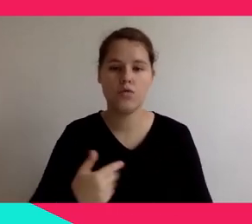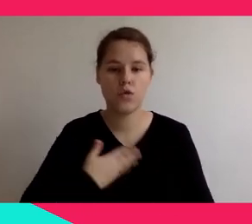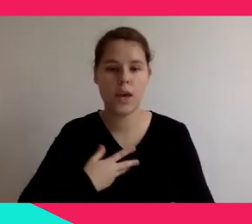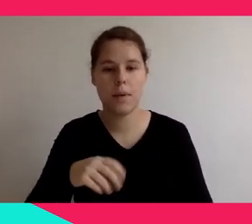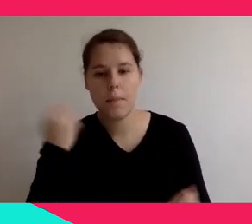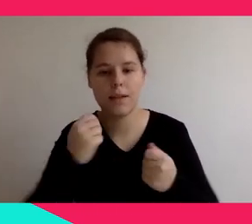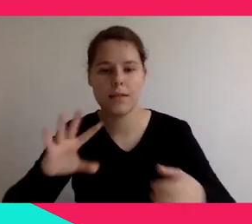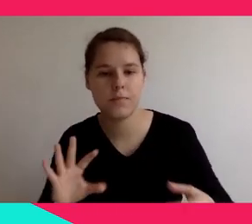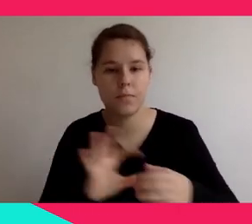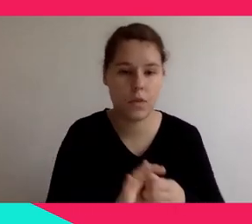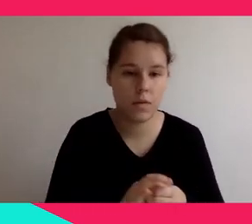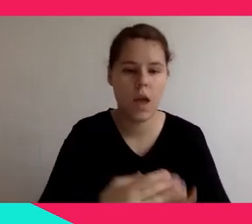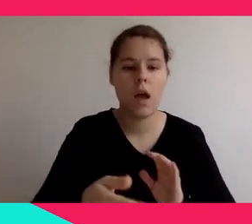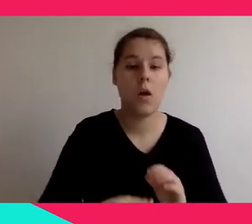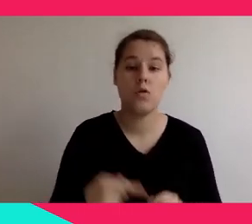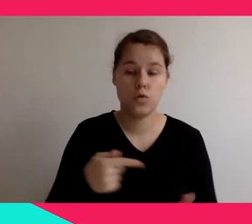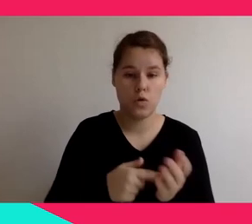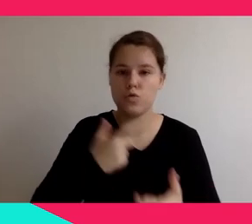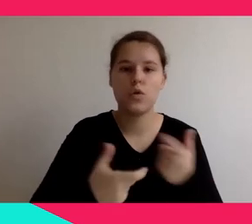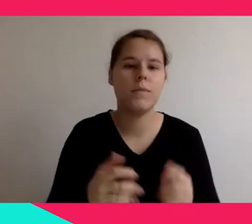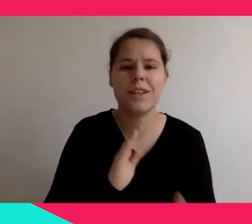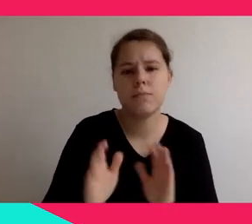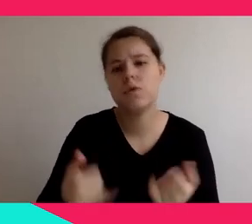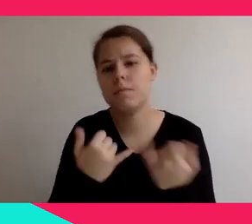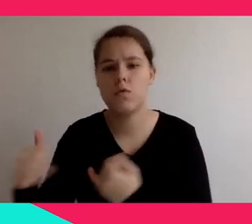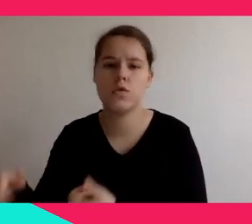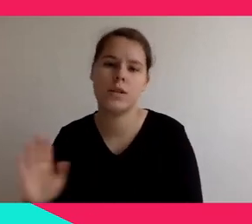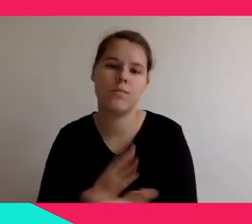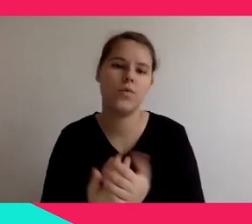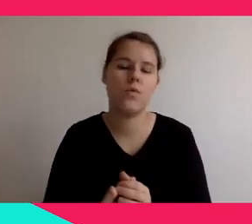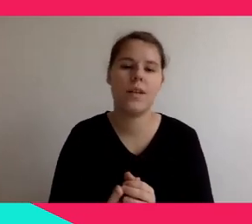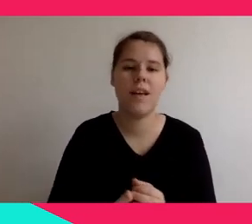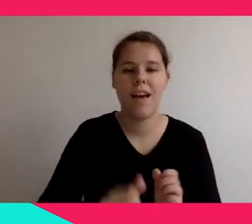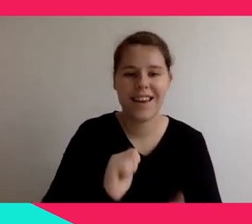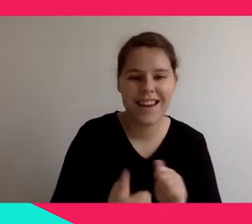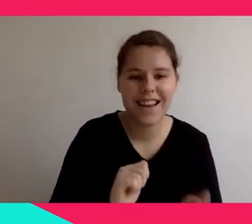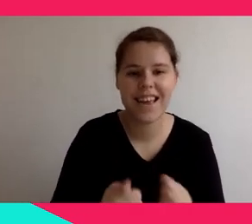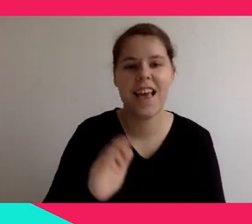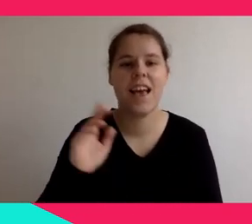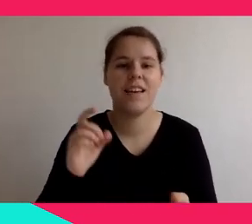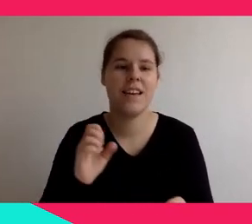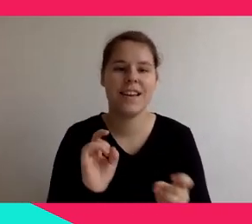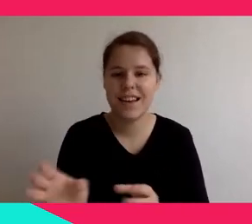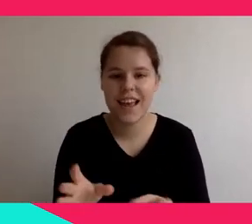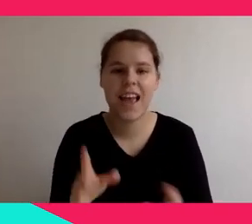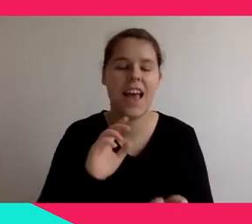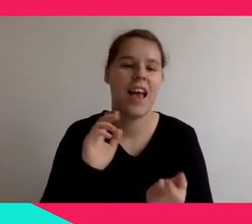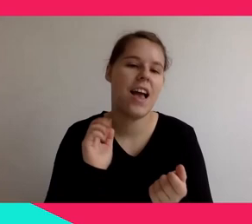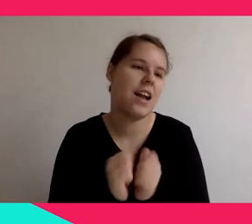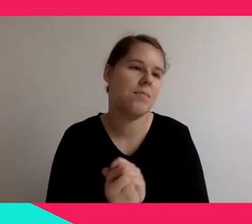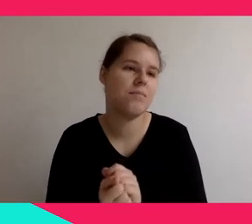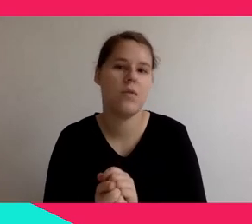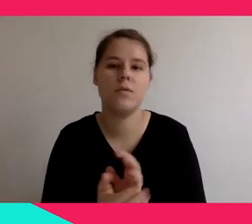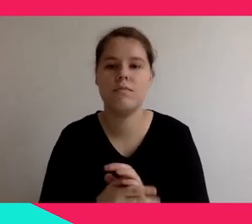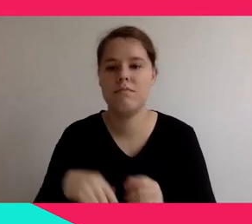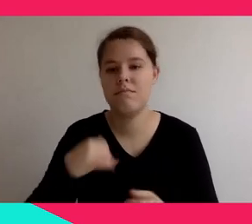exploration, games or social interactions. Good immersive experiences that